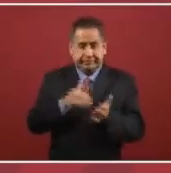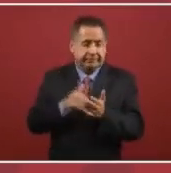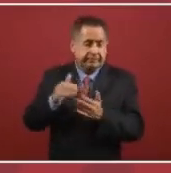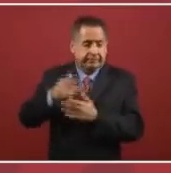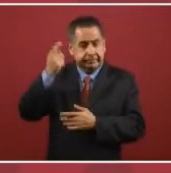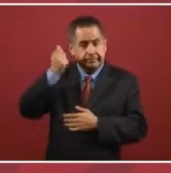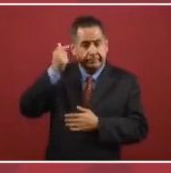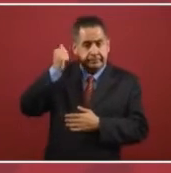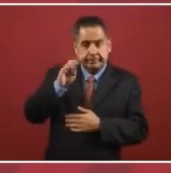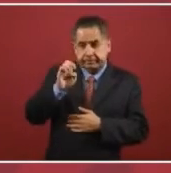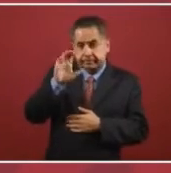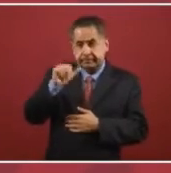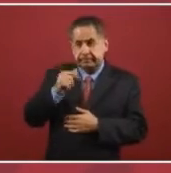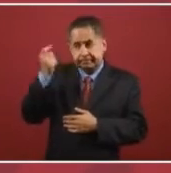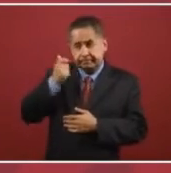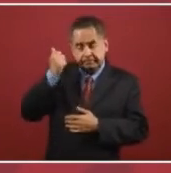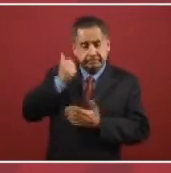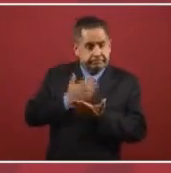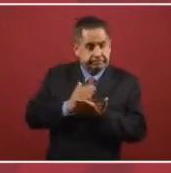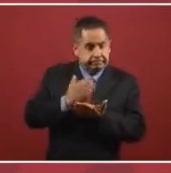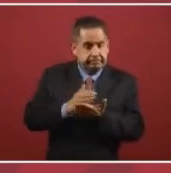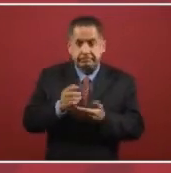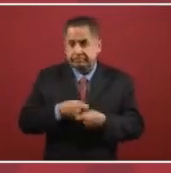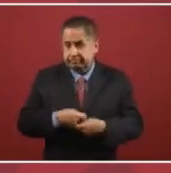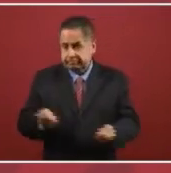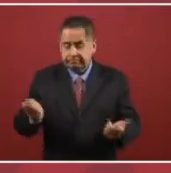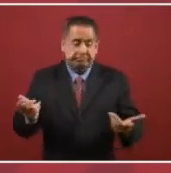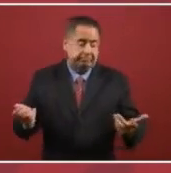Ten million, um, grants.